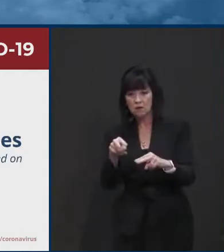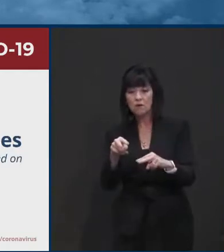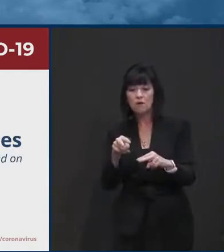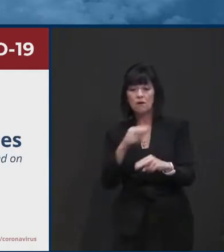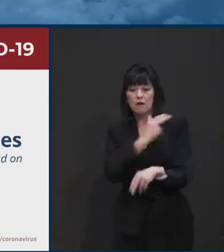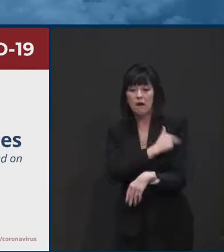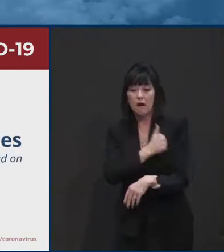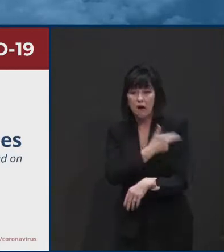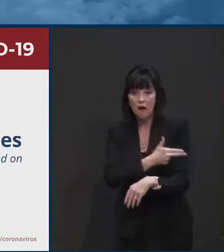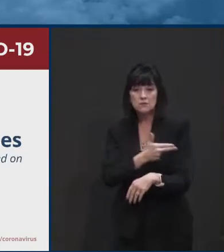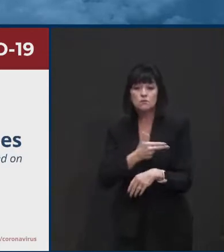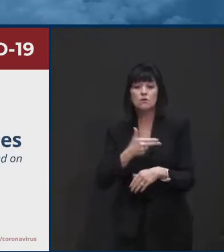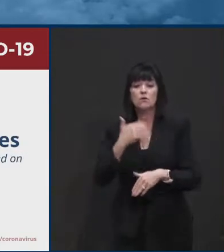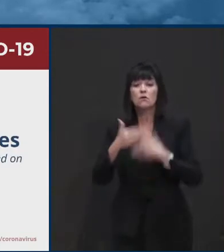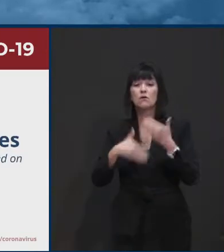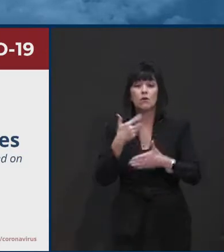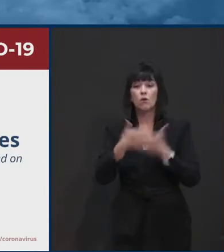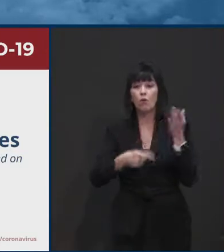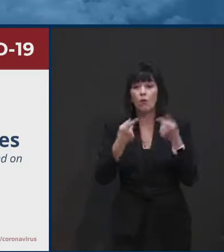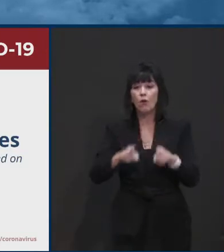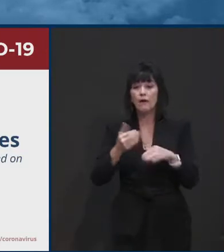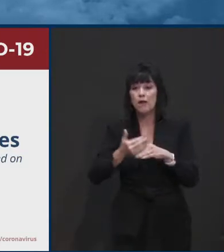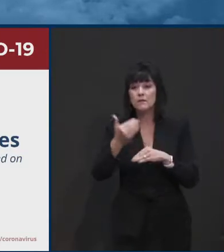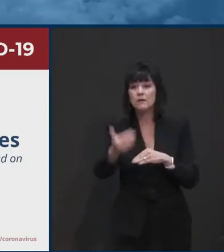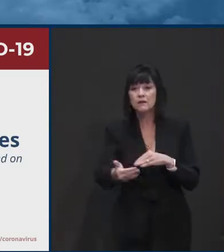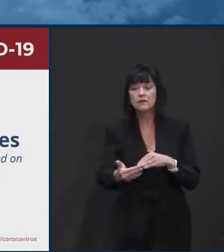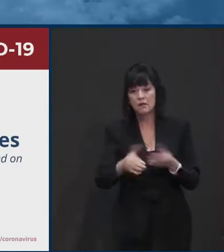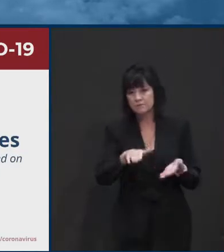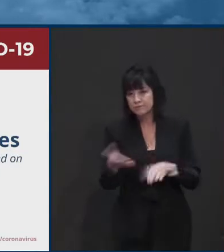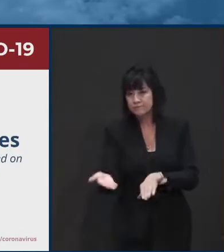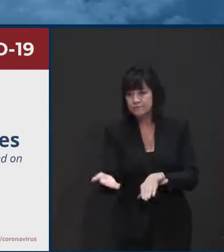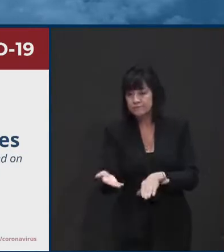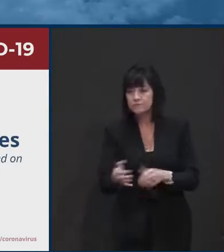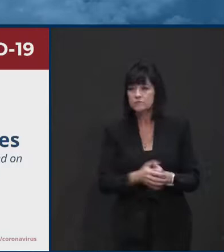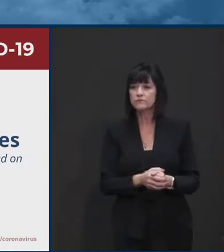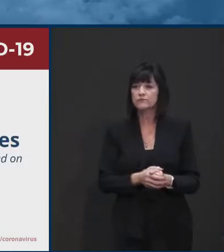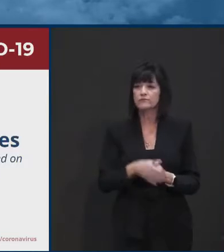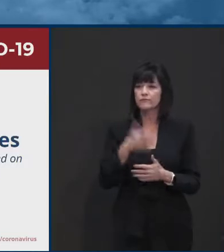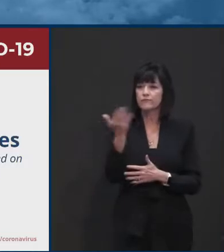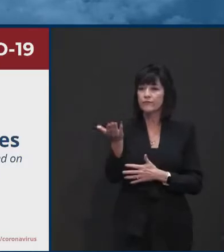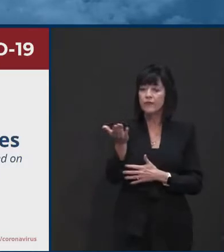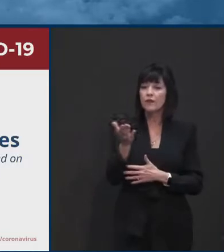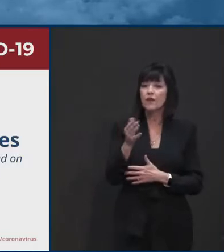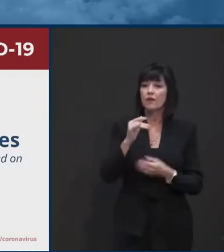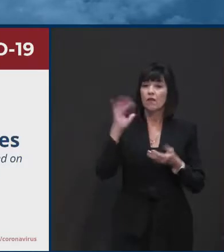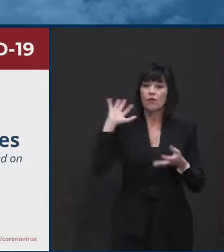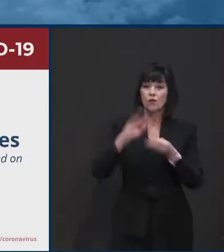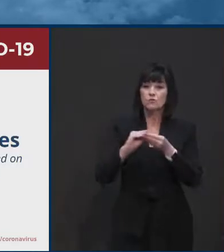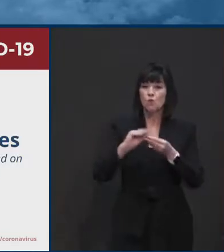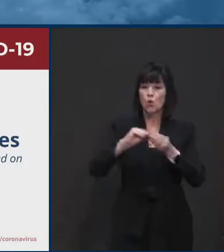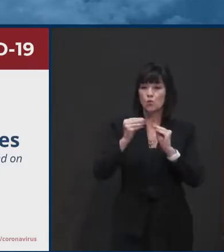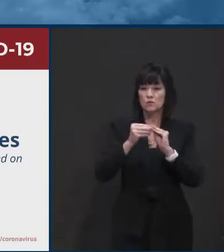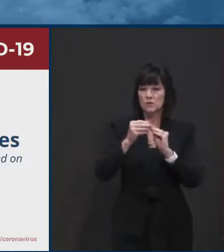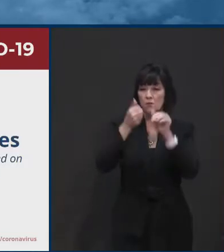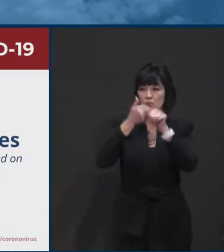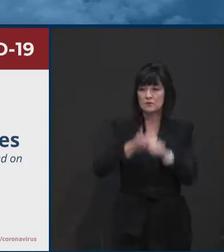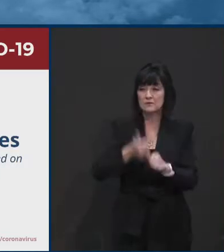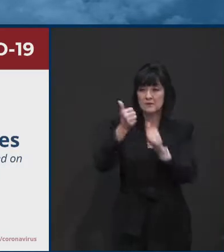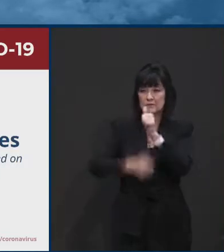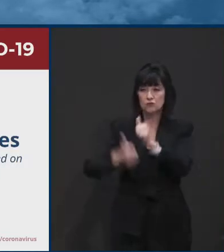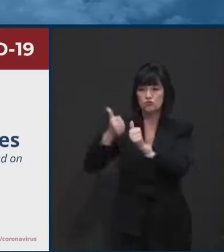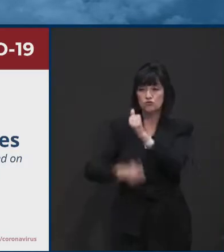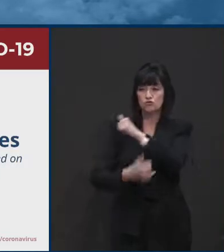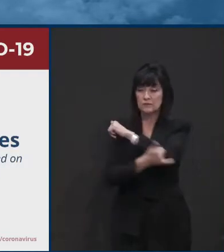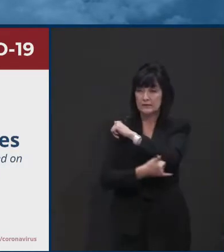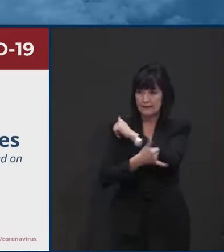Newcastle County, 16,000 positive cases. Kent County, 4,100. Sussex County, where the